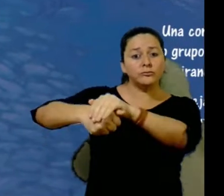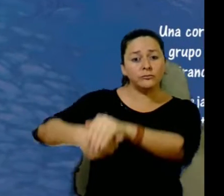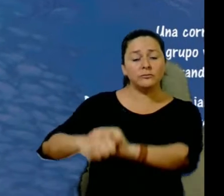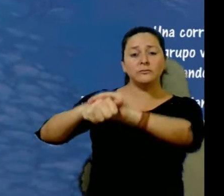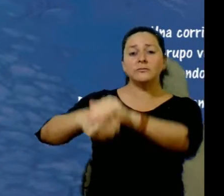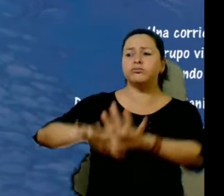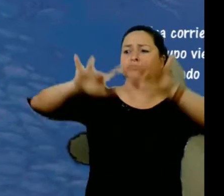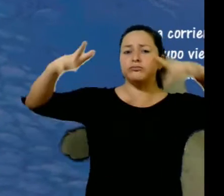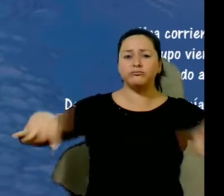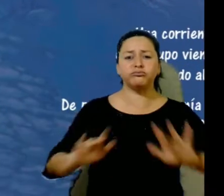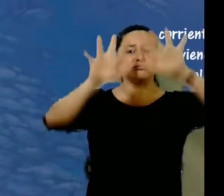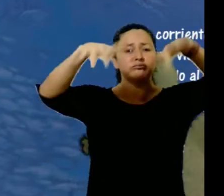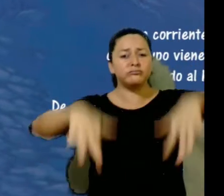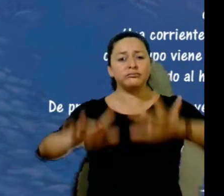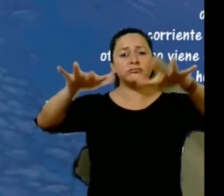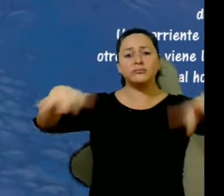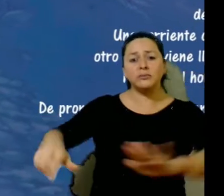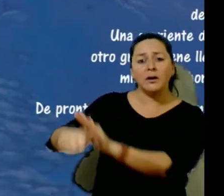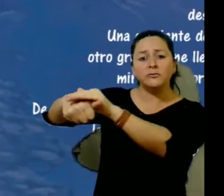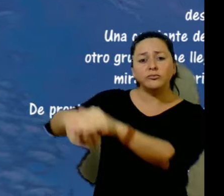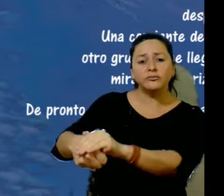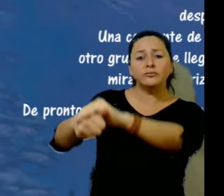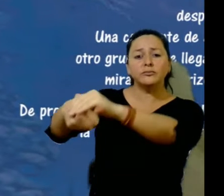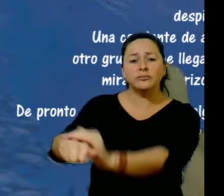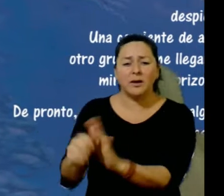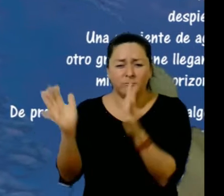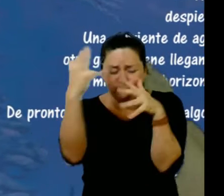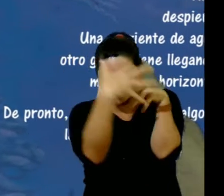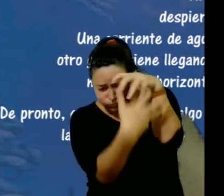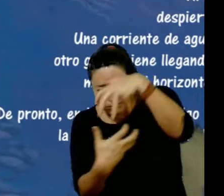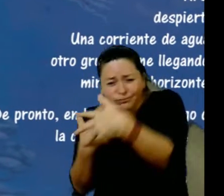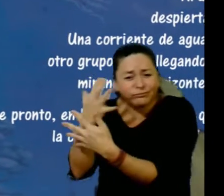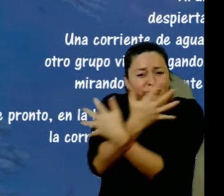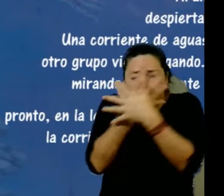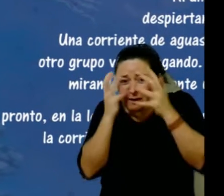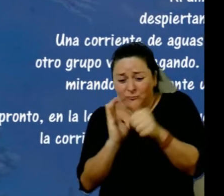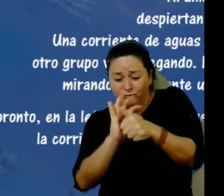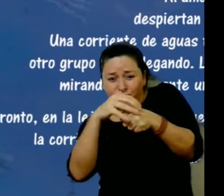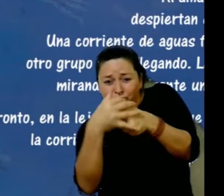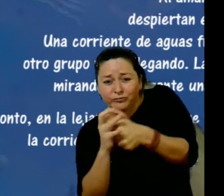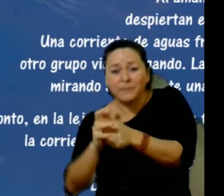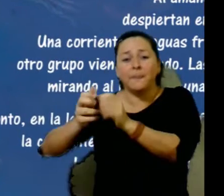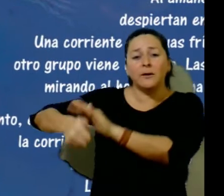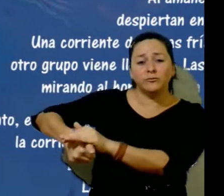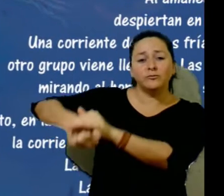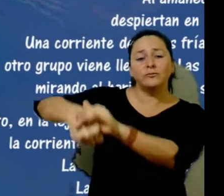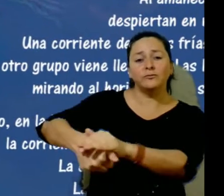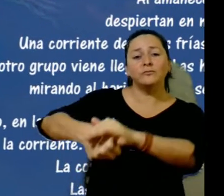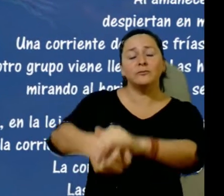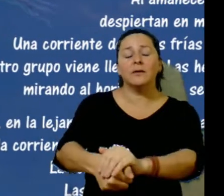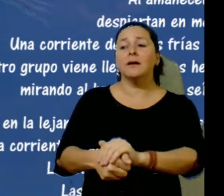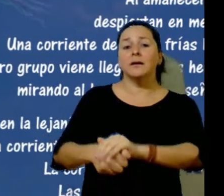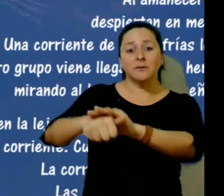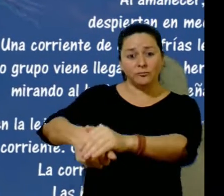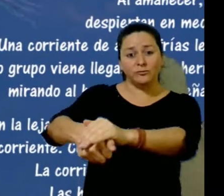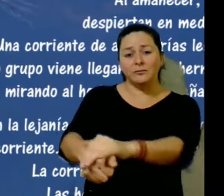Suddenly, they see something floating and drifting with the current in the distance. Curiously, the sisters move